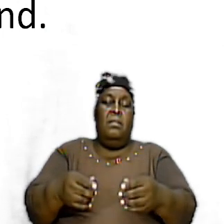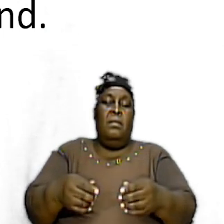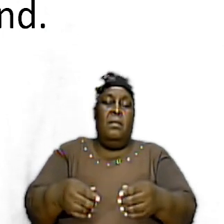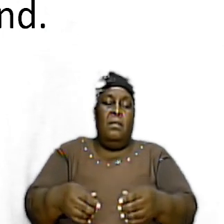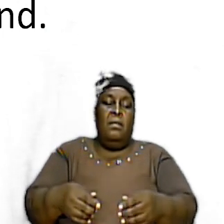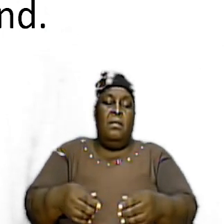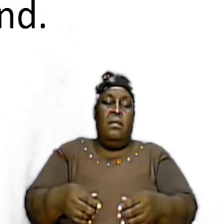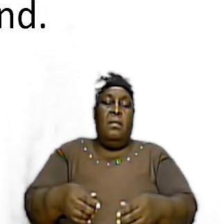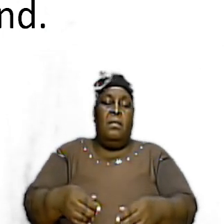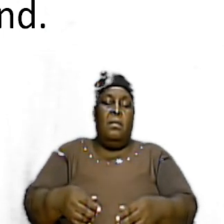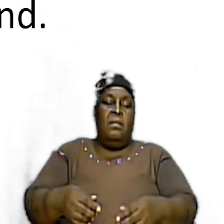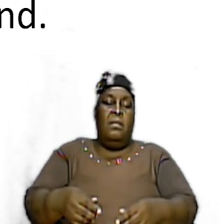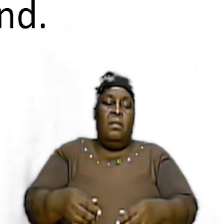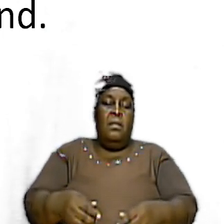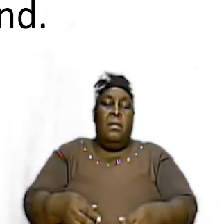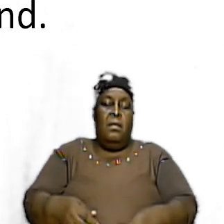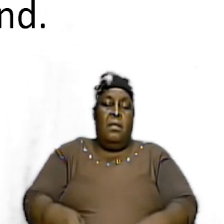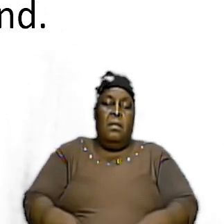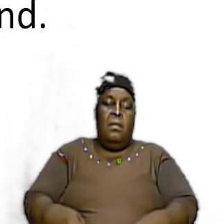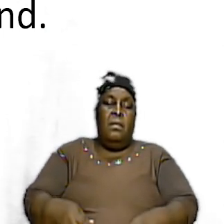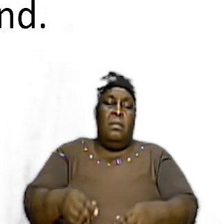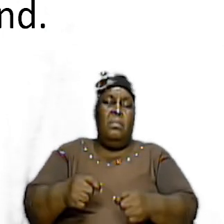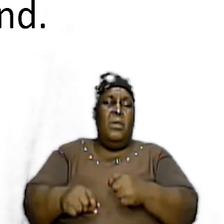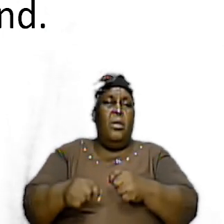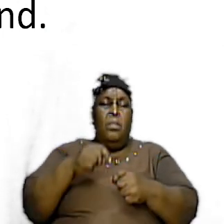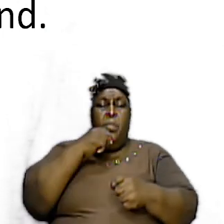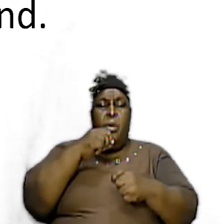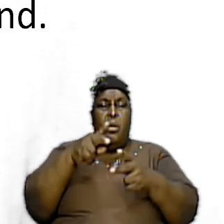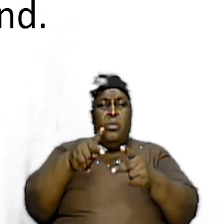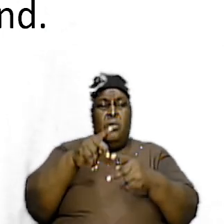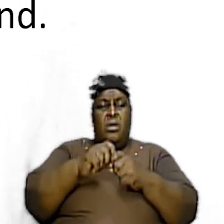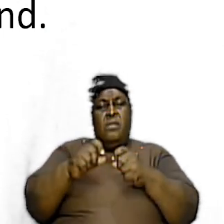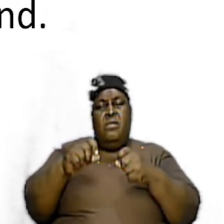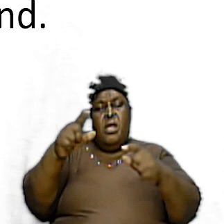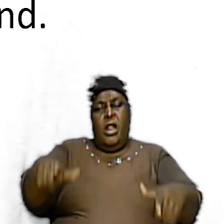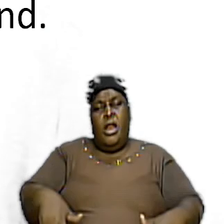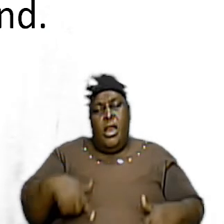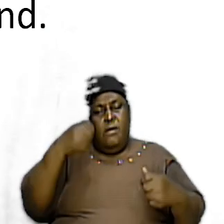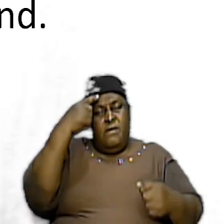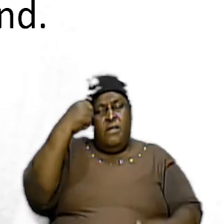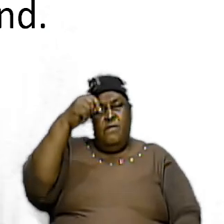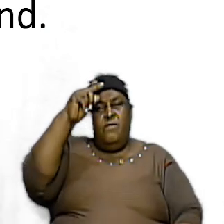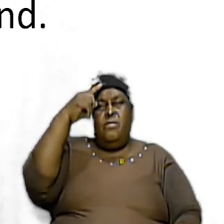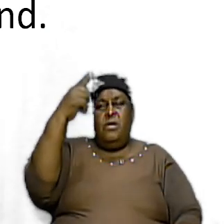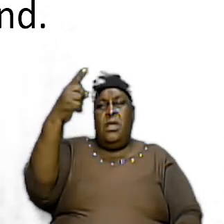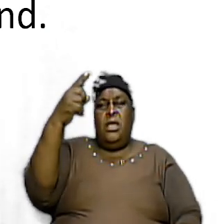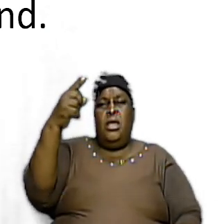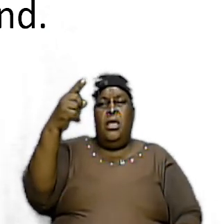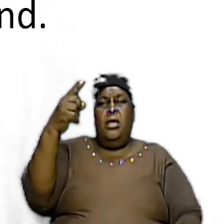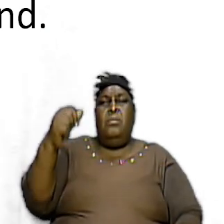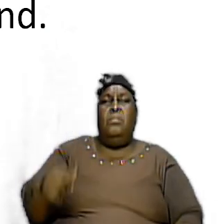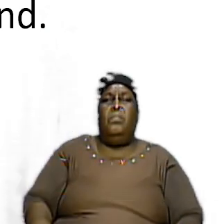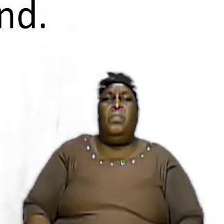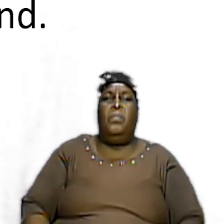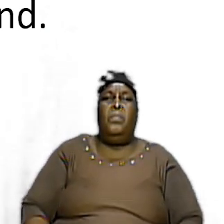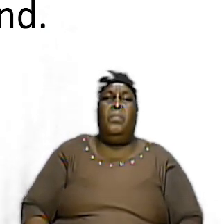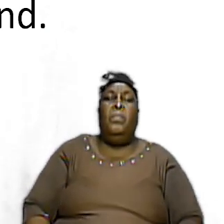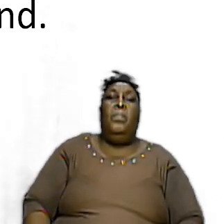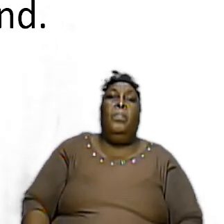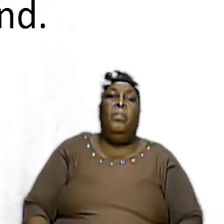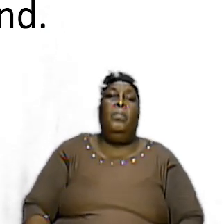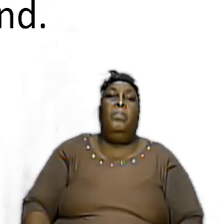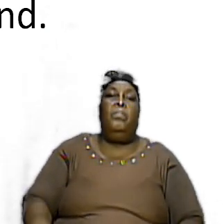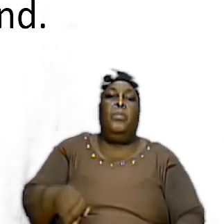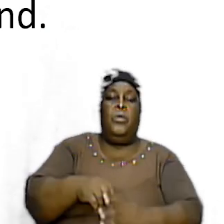God called out for the purpose of walking with him towards a particular end and so it was in